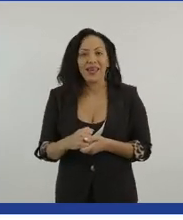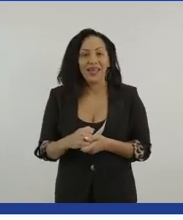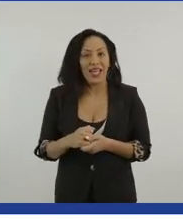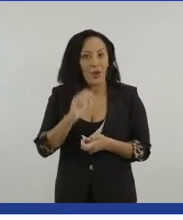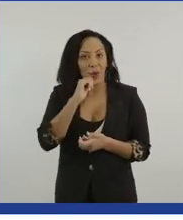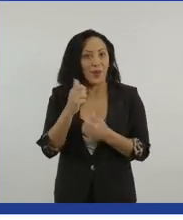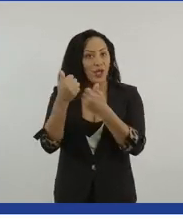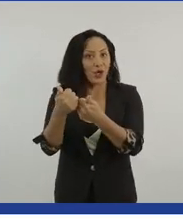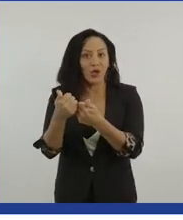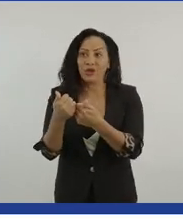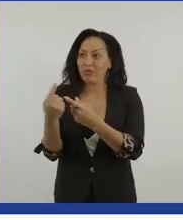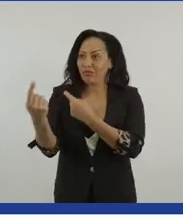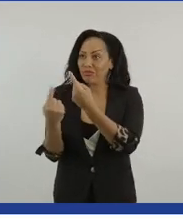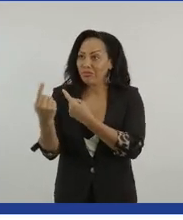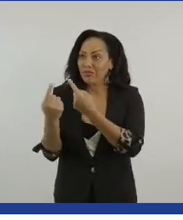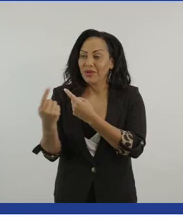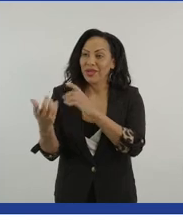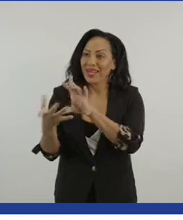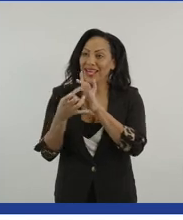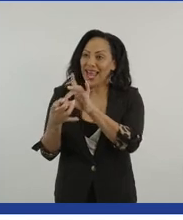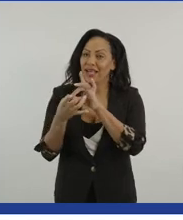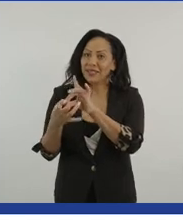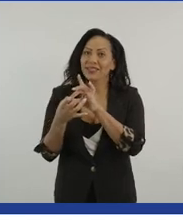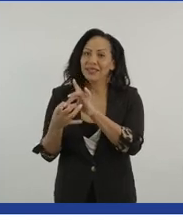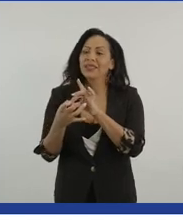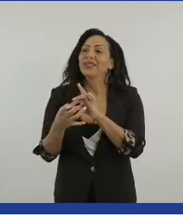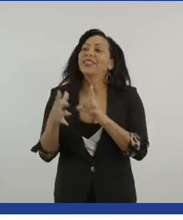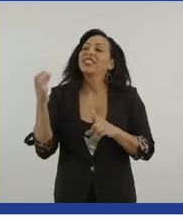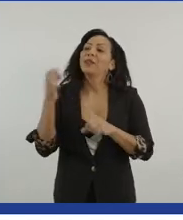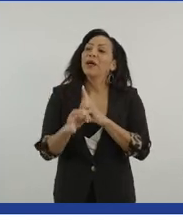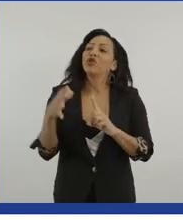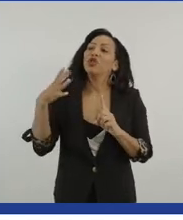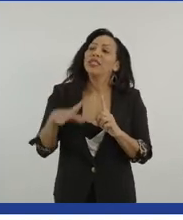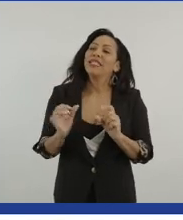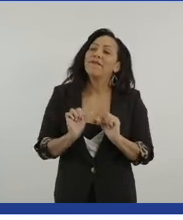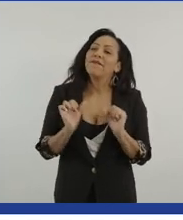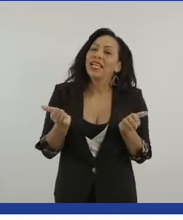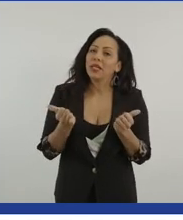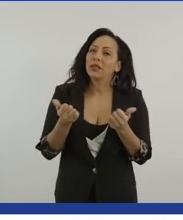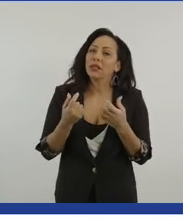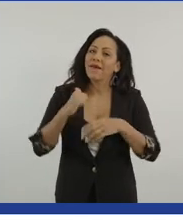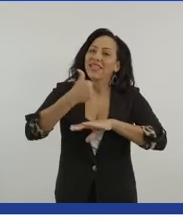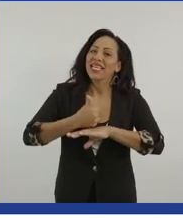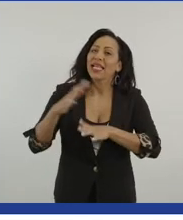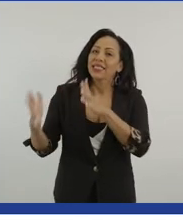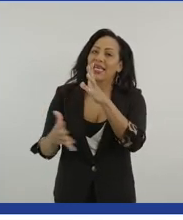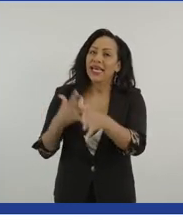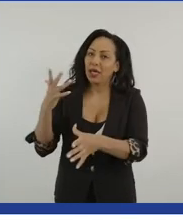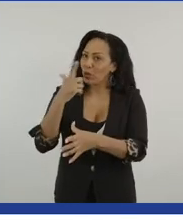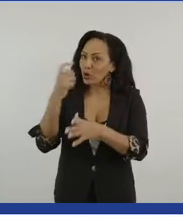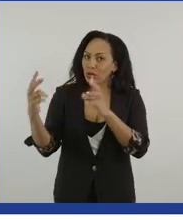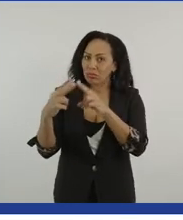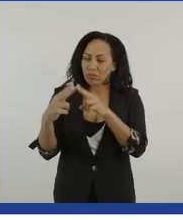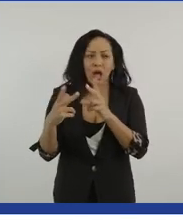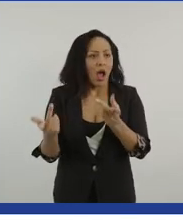connect at some point to, with the special needs fitness facility. I think it's really important that we, that we empower